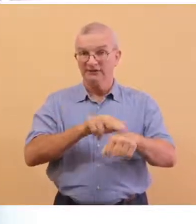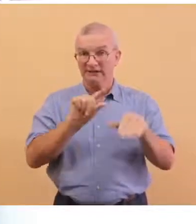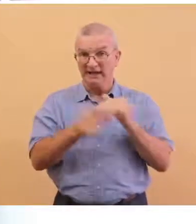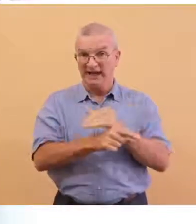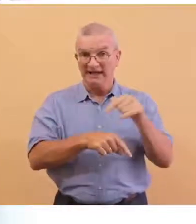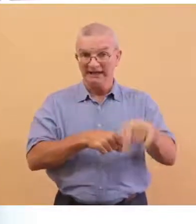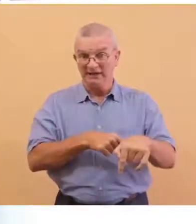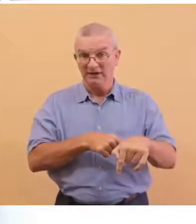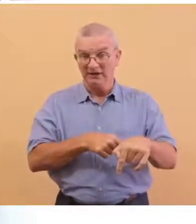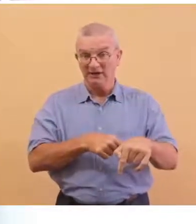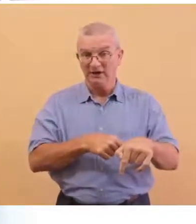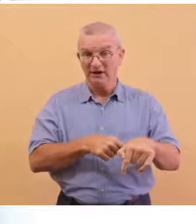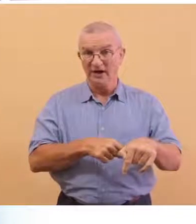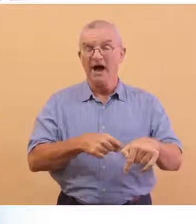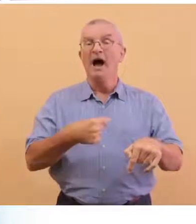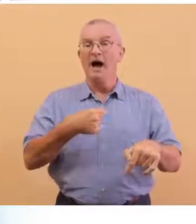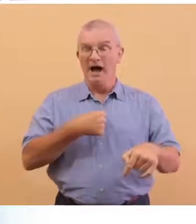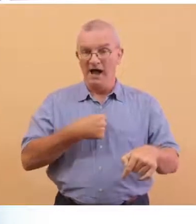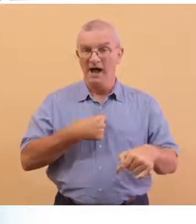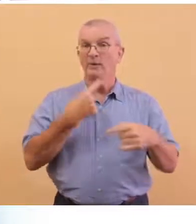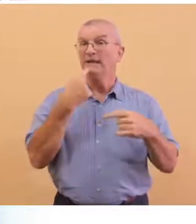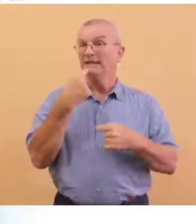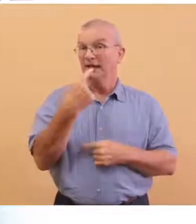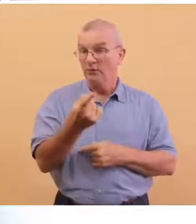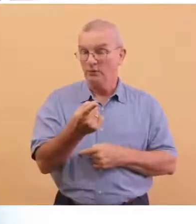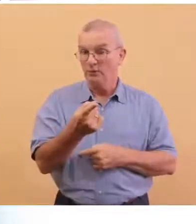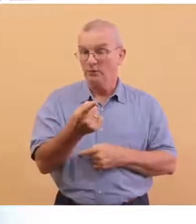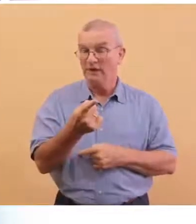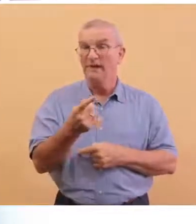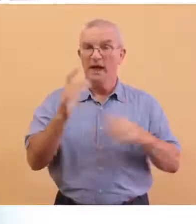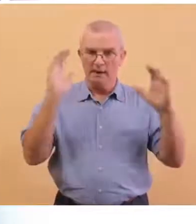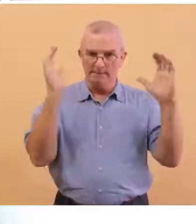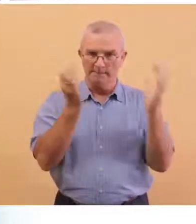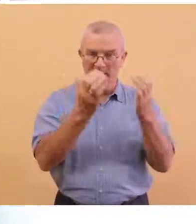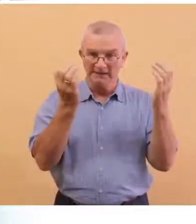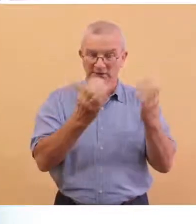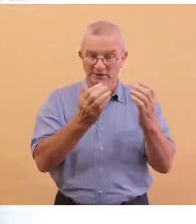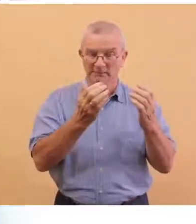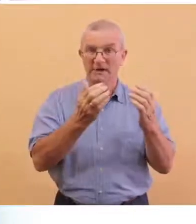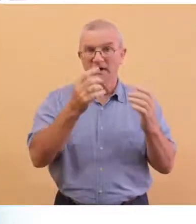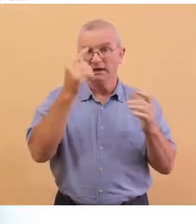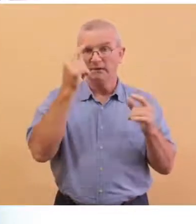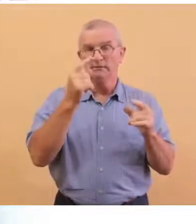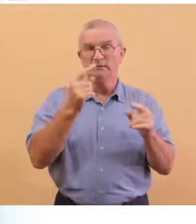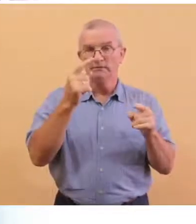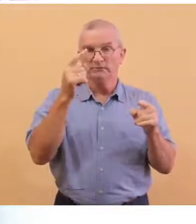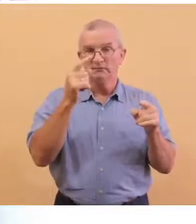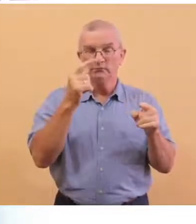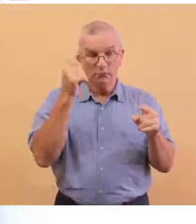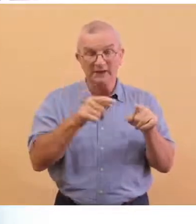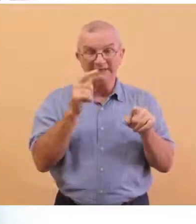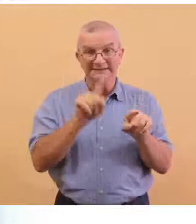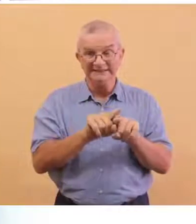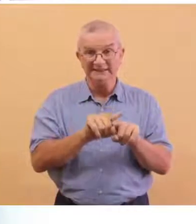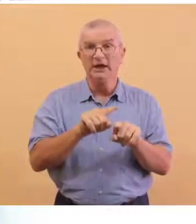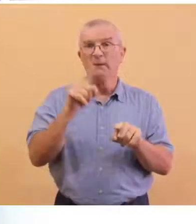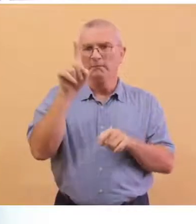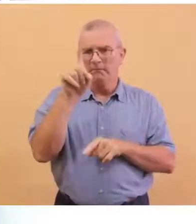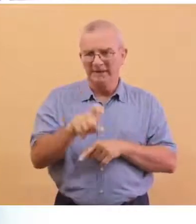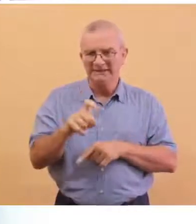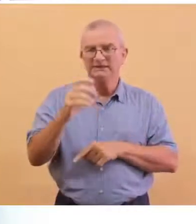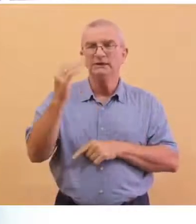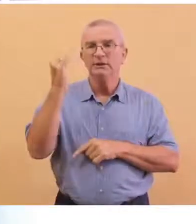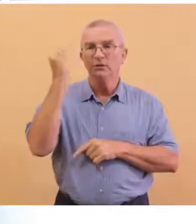I also wish to state that our Muslim counterparts must be cognizant of the local